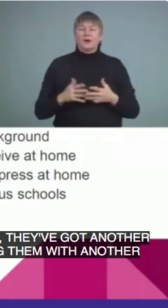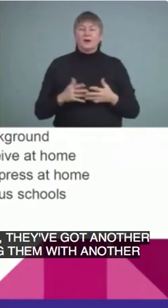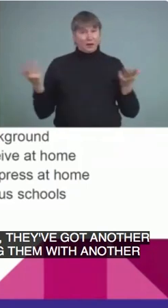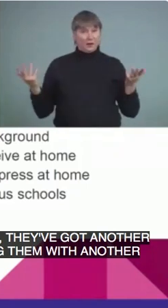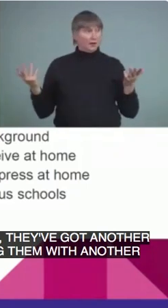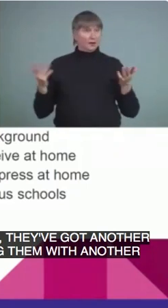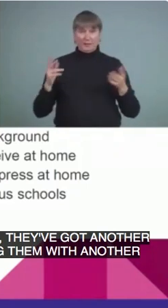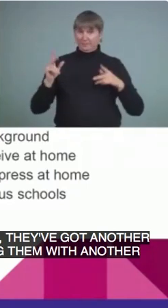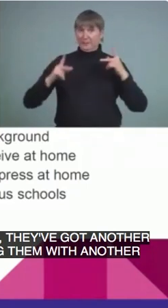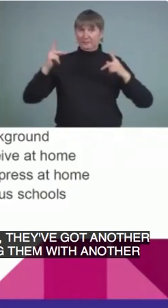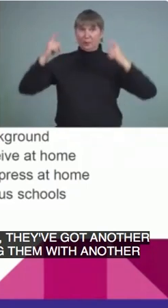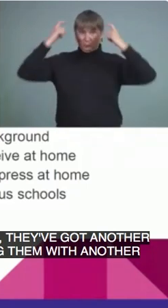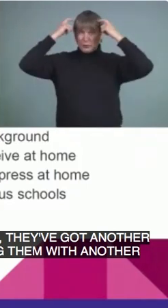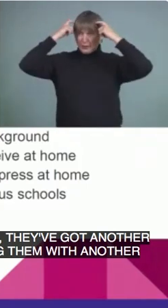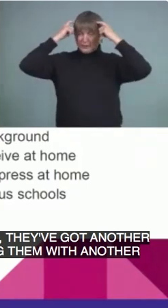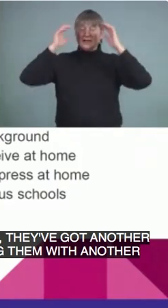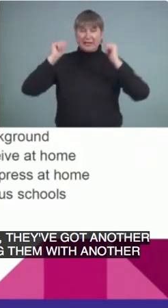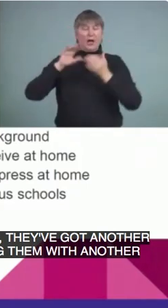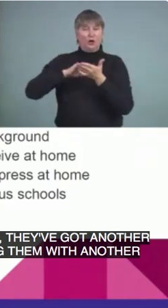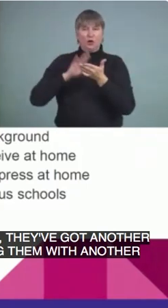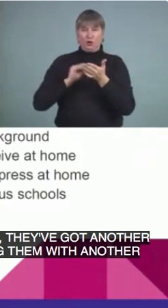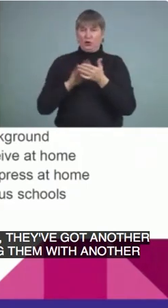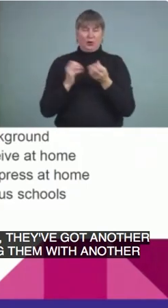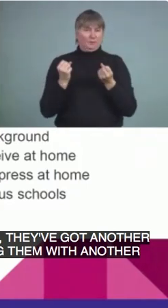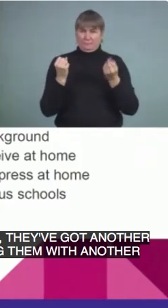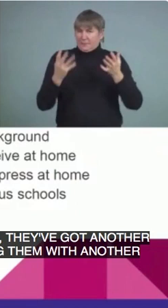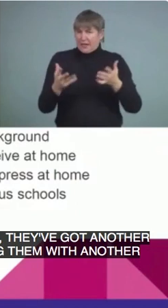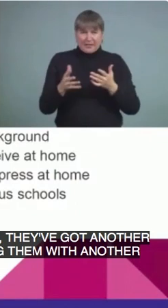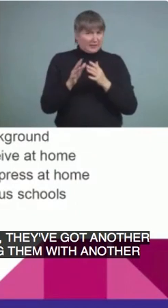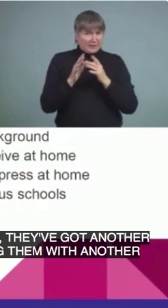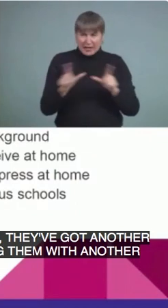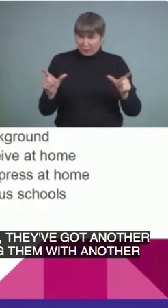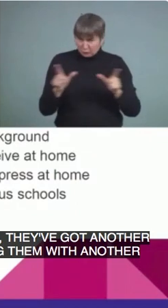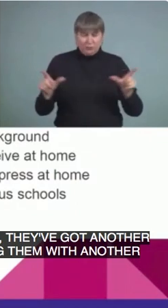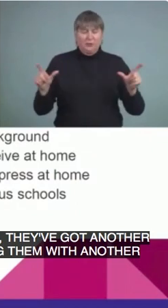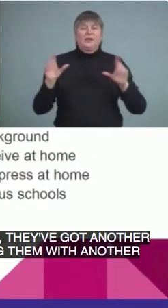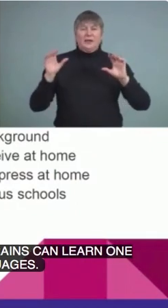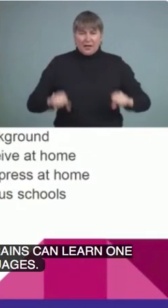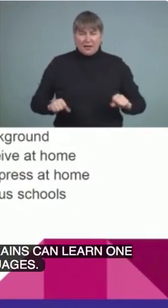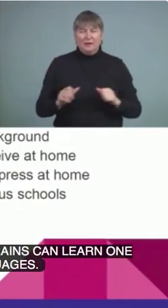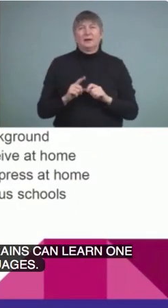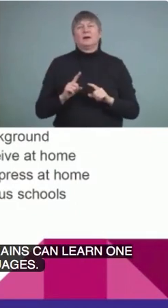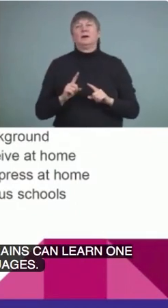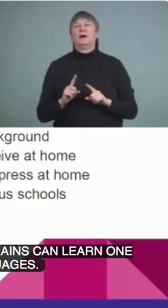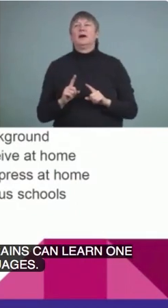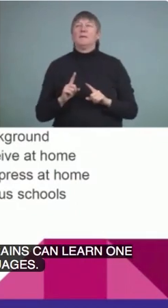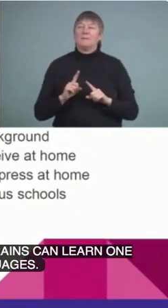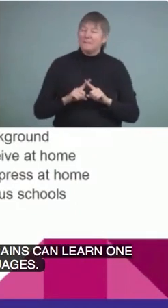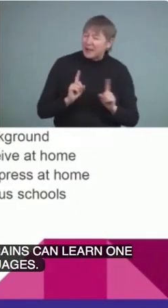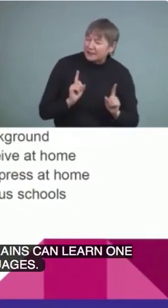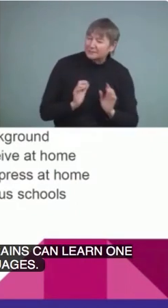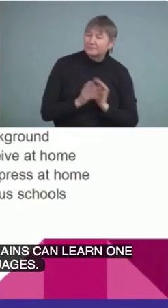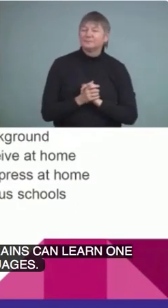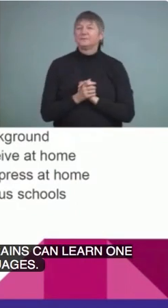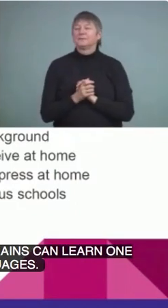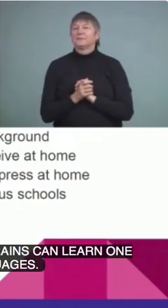of languages. If our brains can learn one language, they can learn multiple languages. But it takes just a little bit